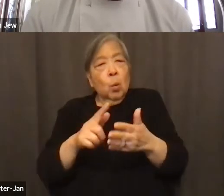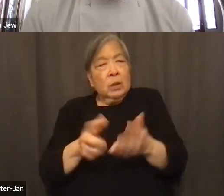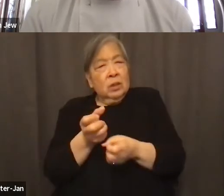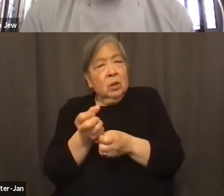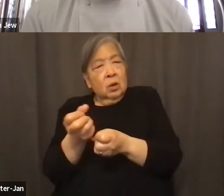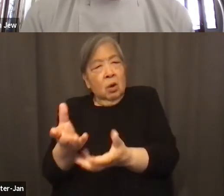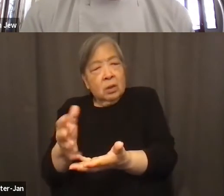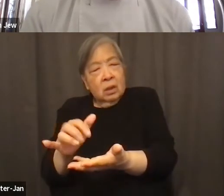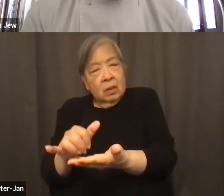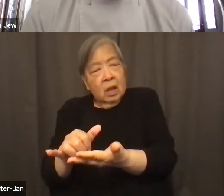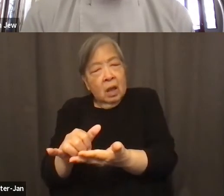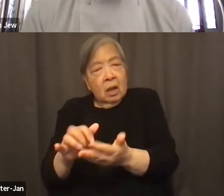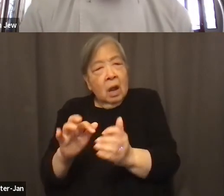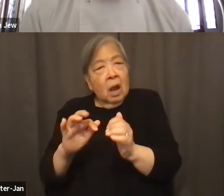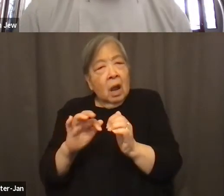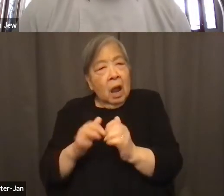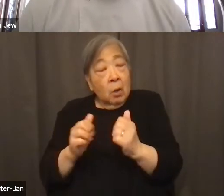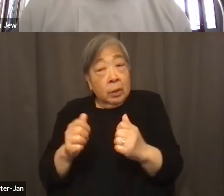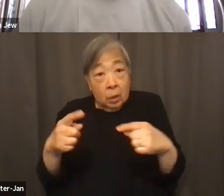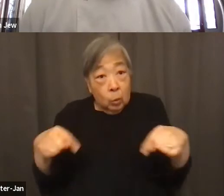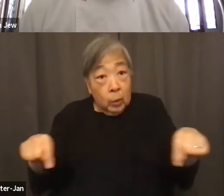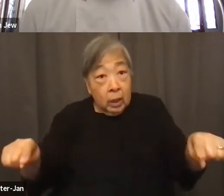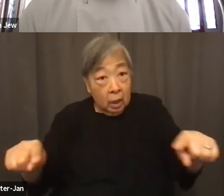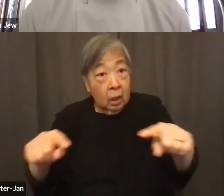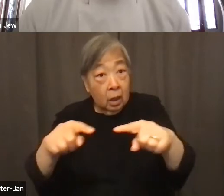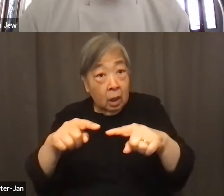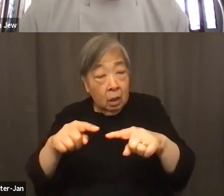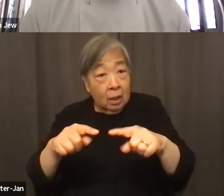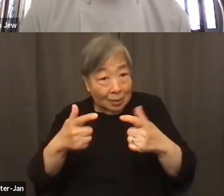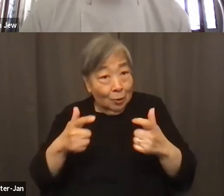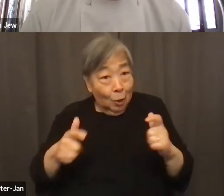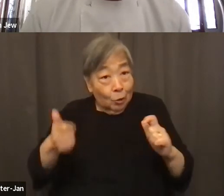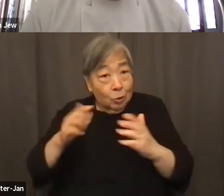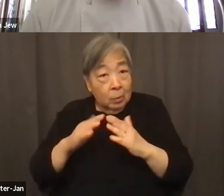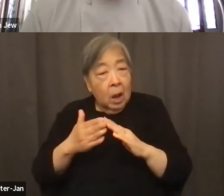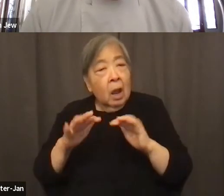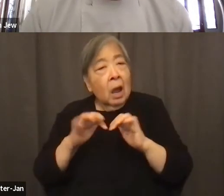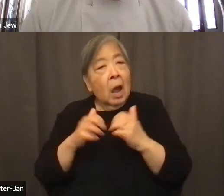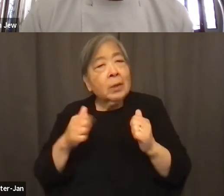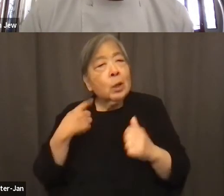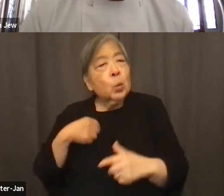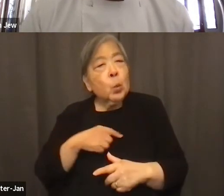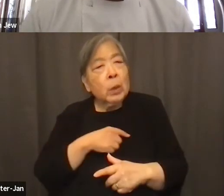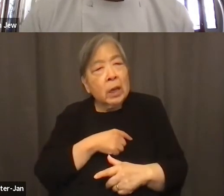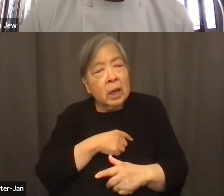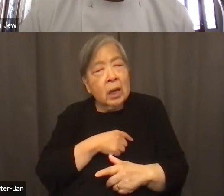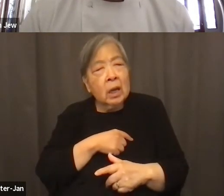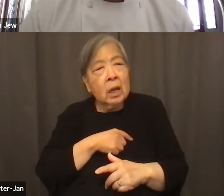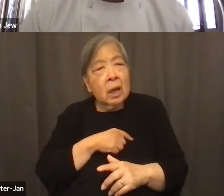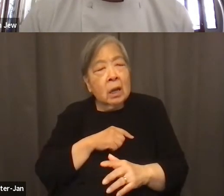we as as a larger community help to quell some of these